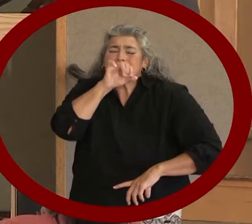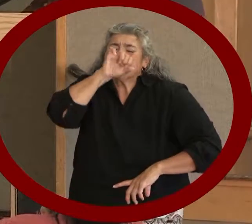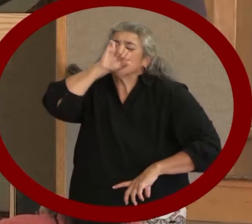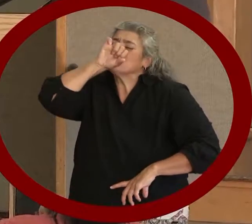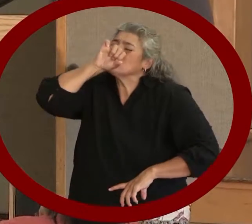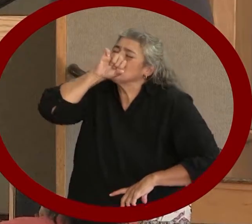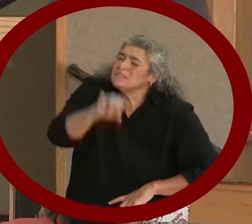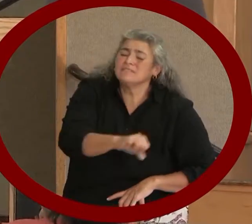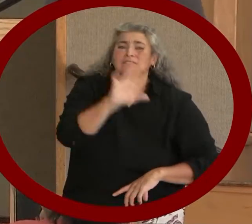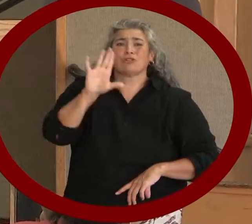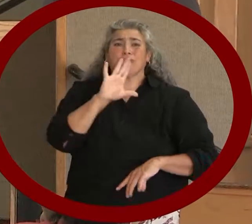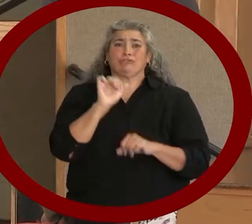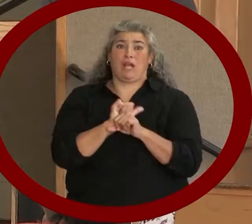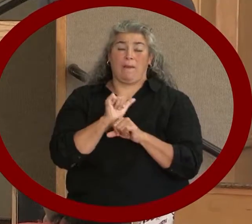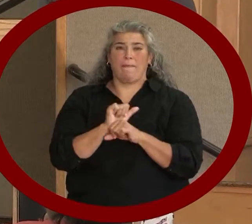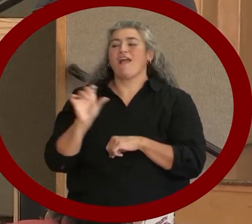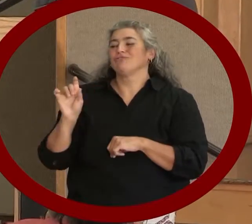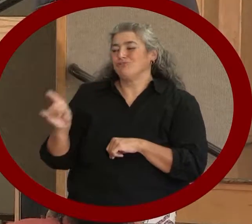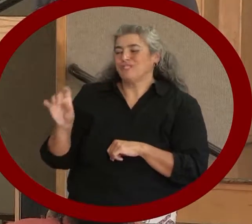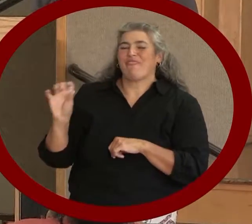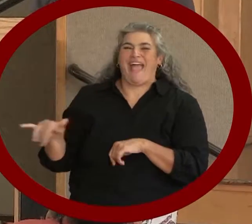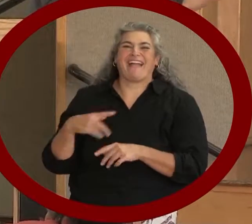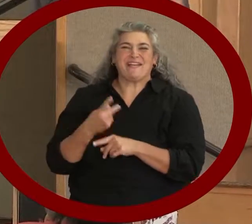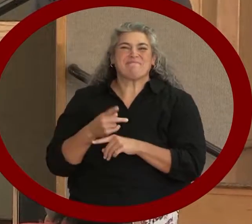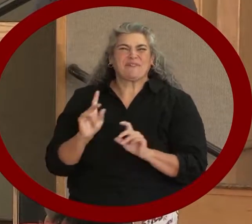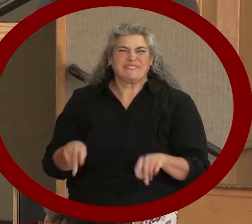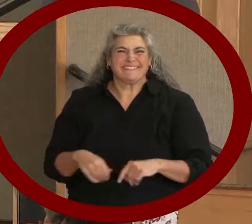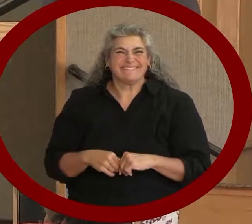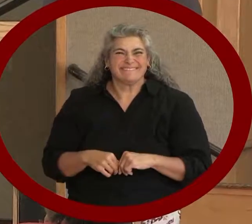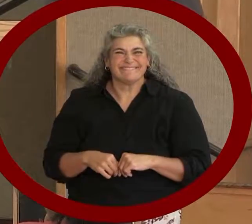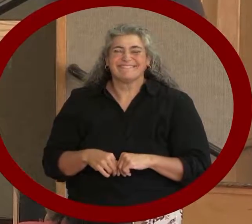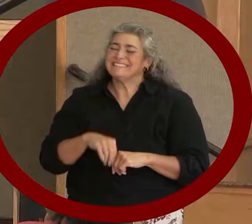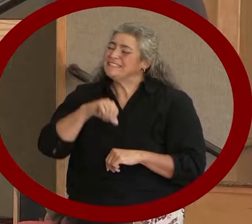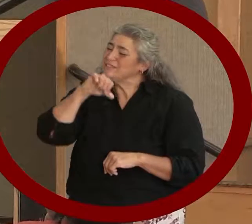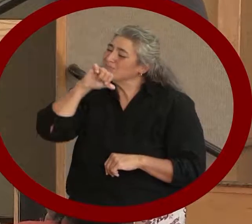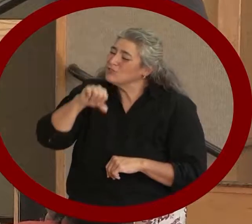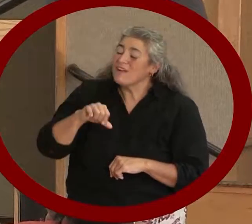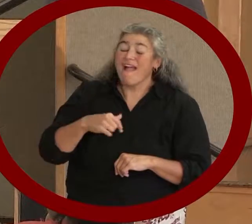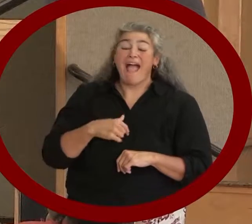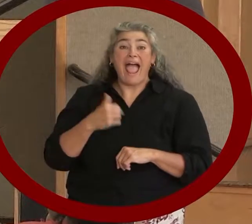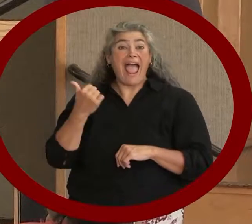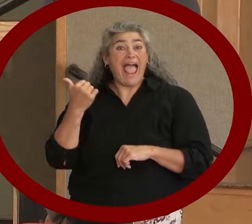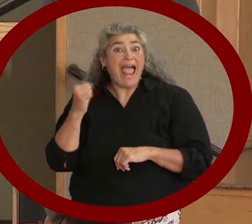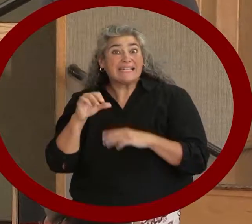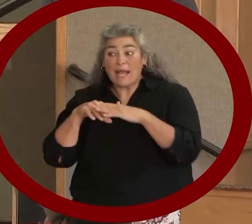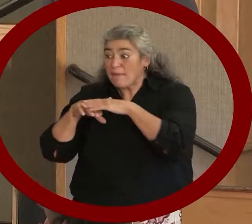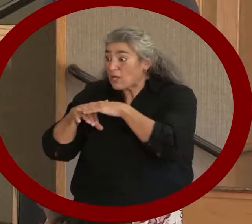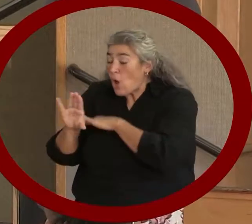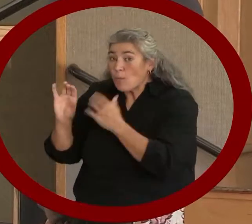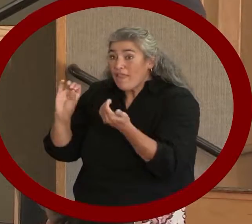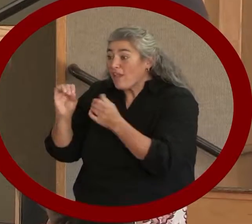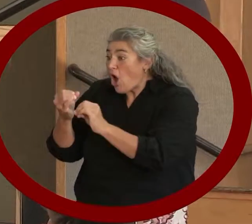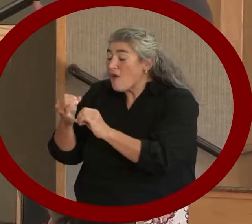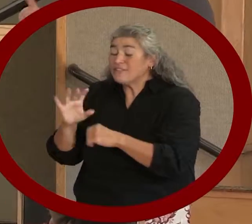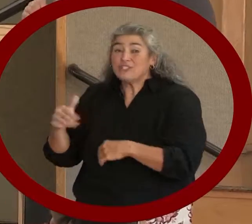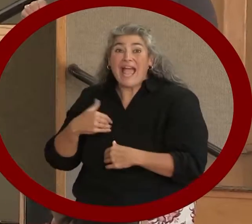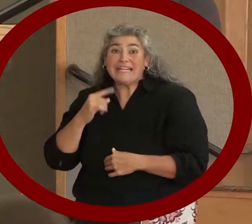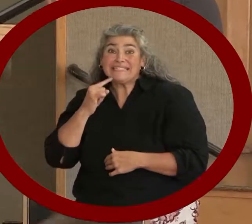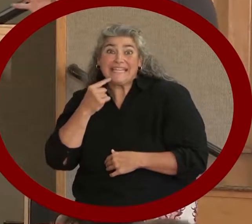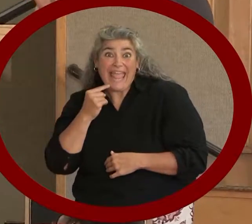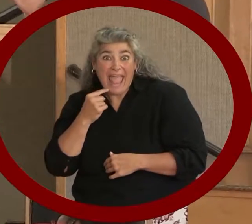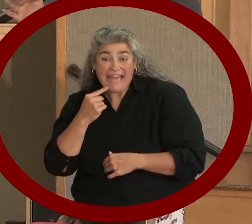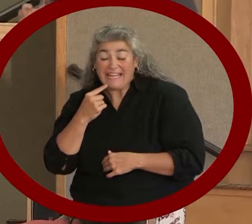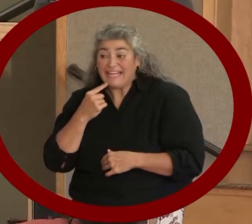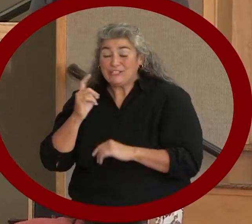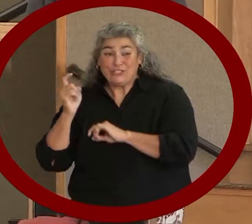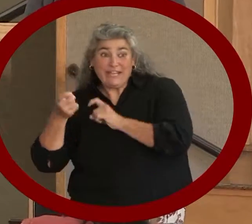does. And, Roseanne is that kind of person. Every time we've ever stopped at her office, she's had candy for my girls, which is a plus and